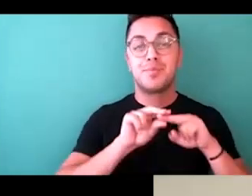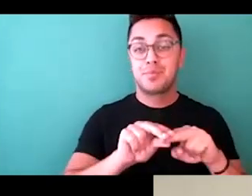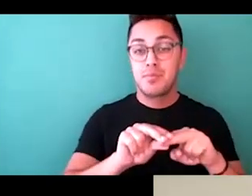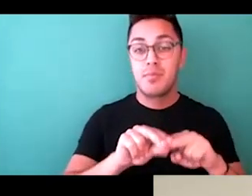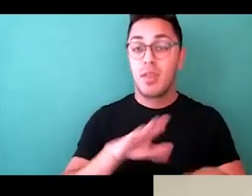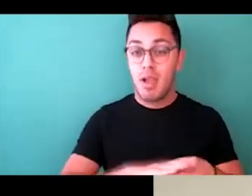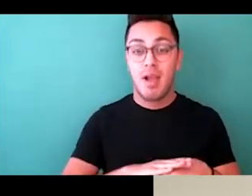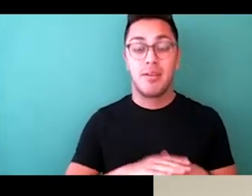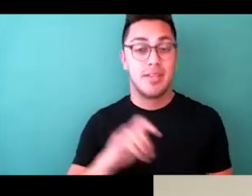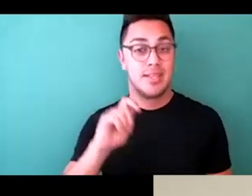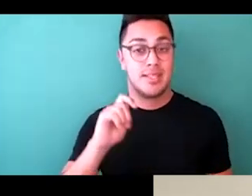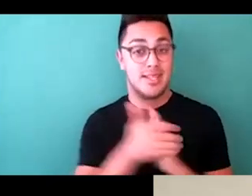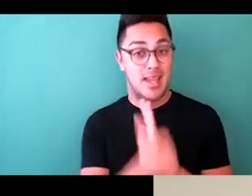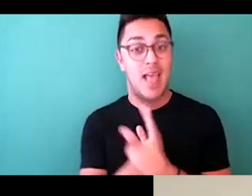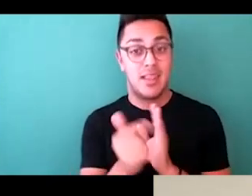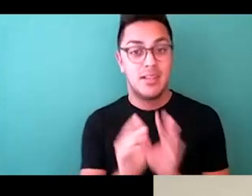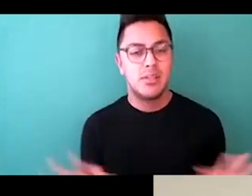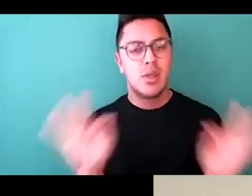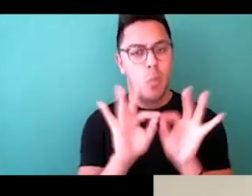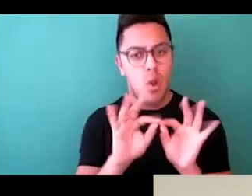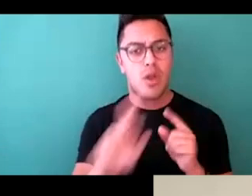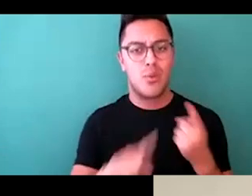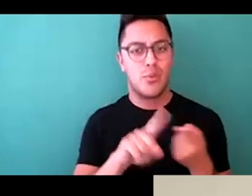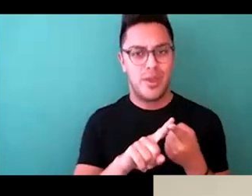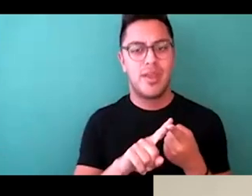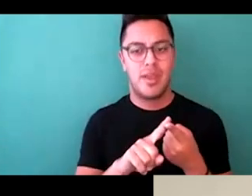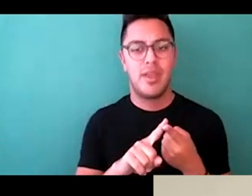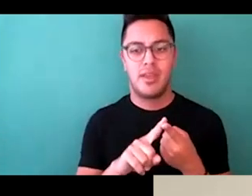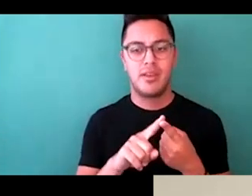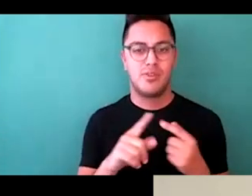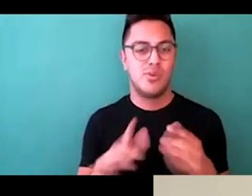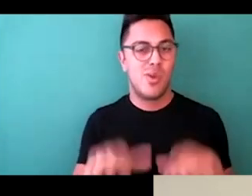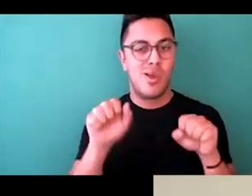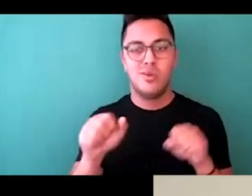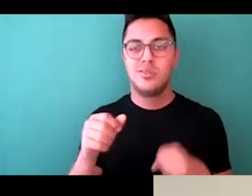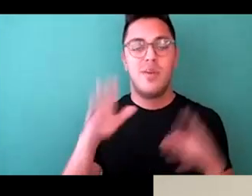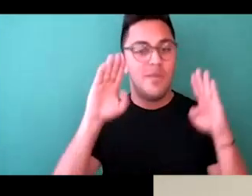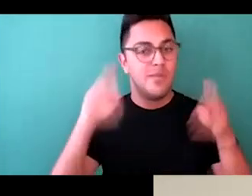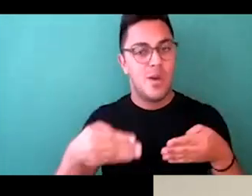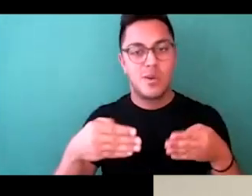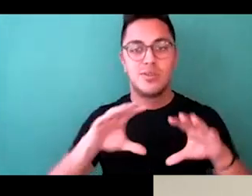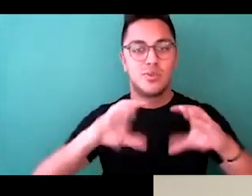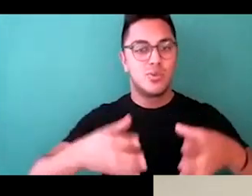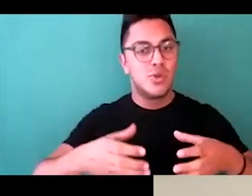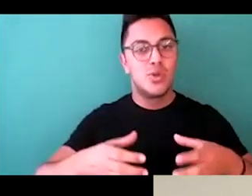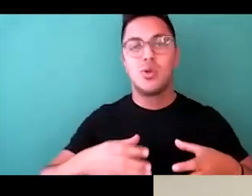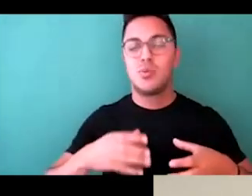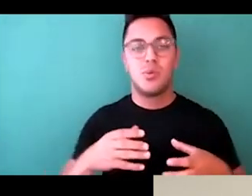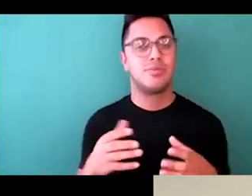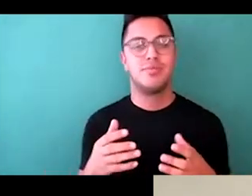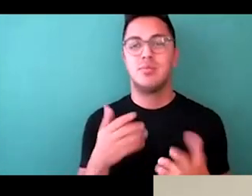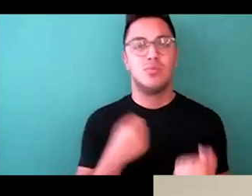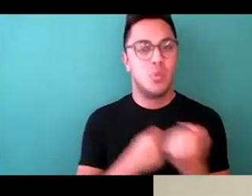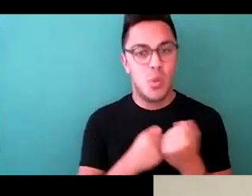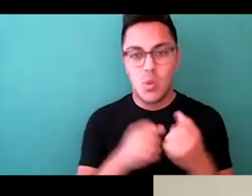extremely important when you're past that focus group that knows what you need and knows what you want.